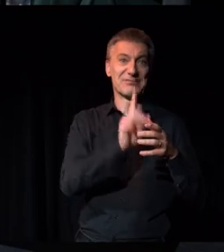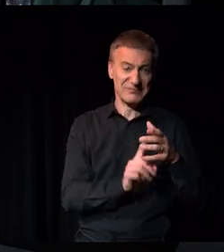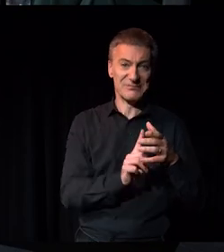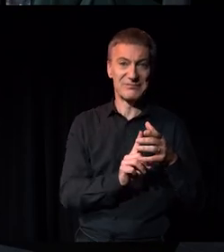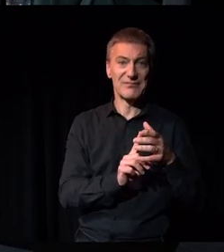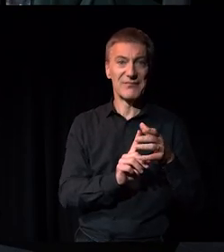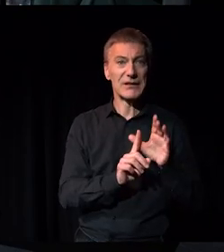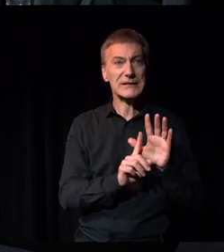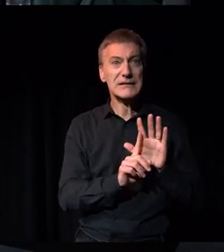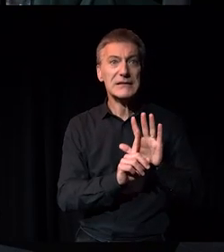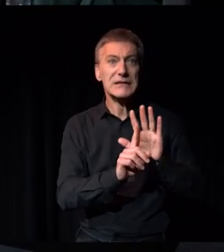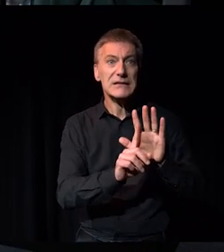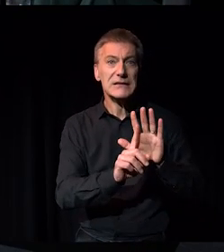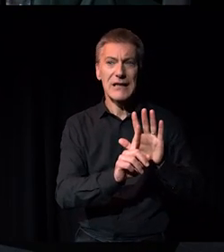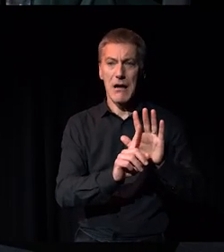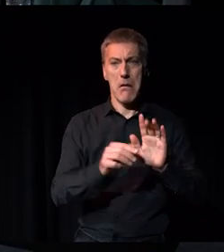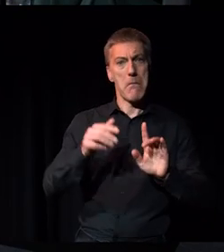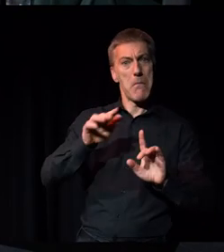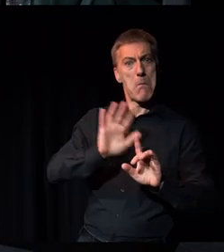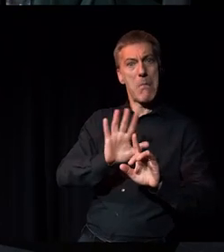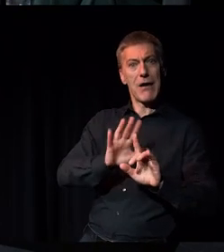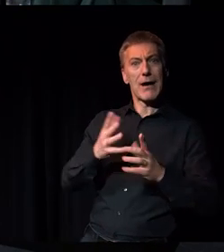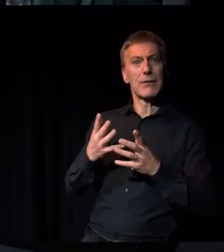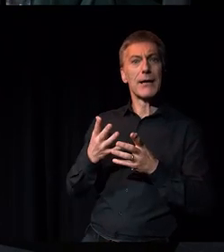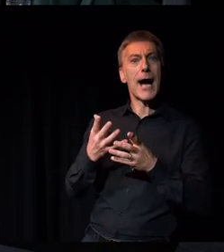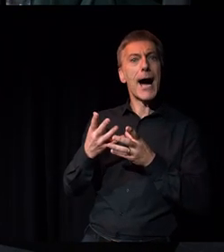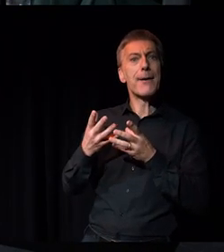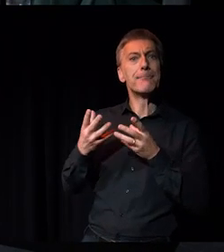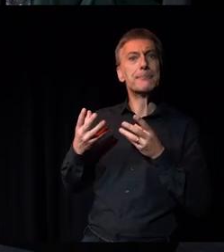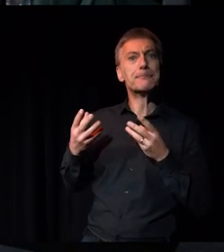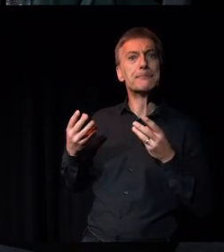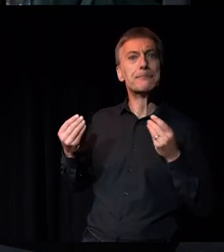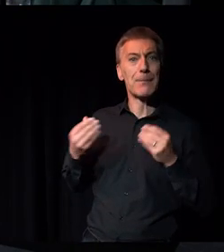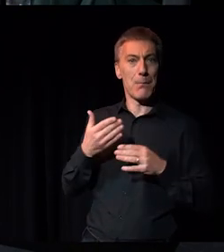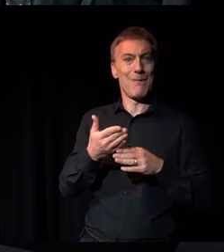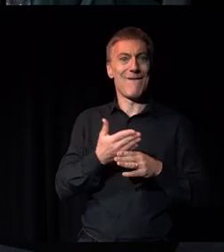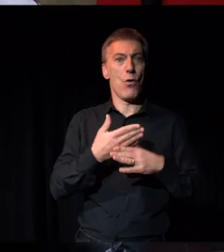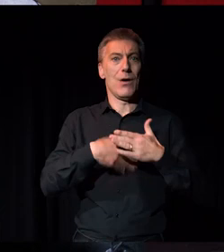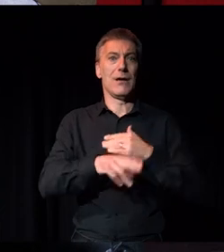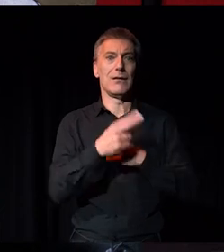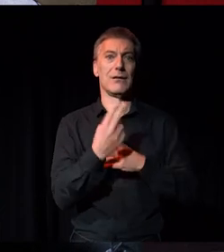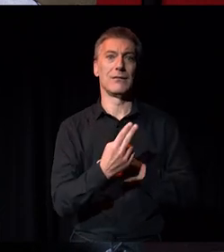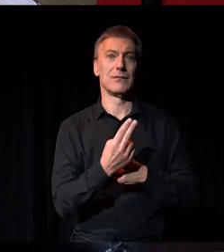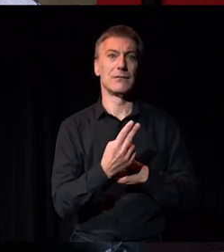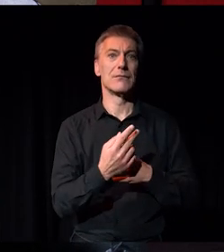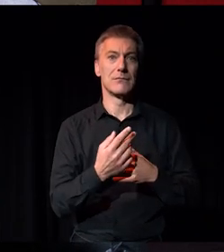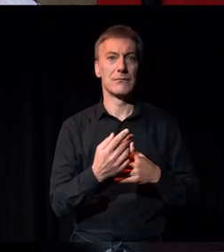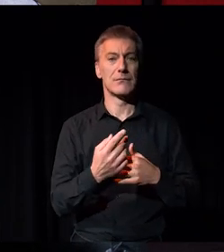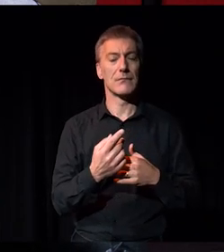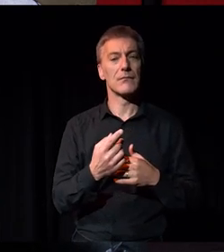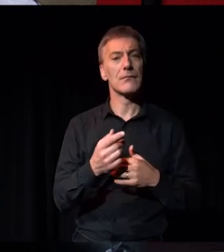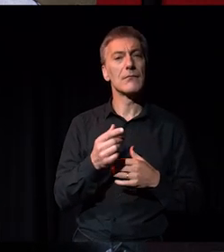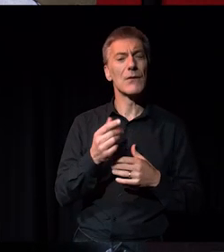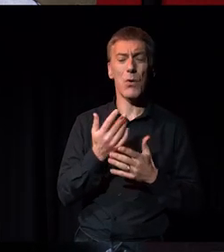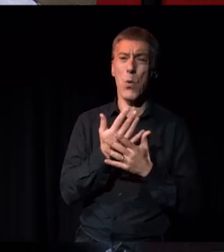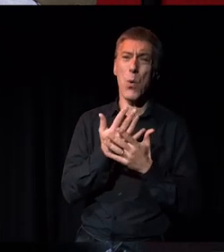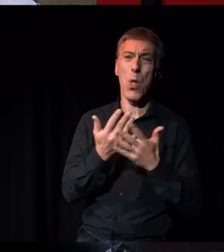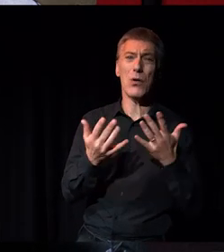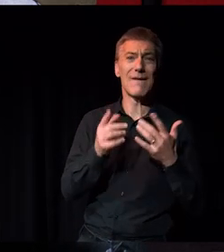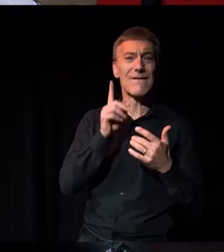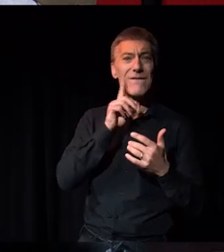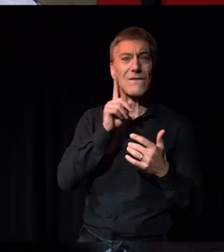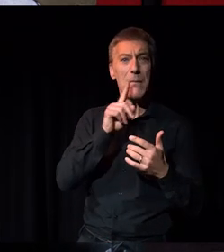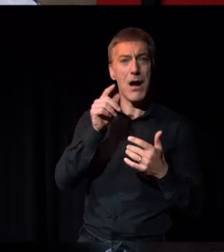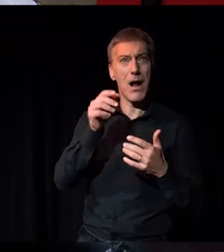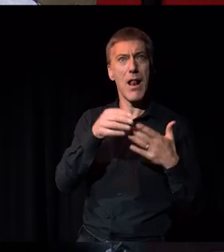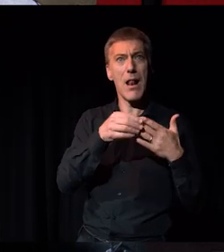they started and who they were before they entered the arts sector. And I immediately I'm thinking of lots of female leaders